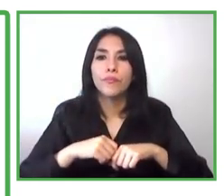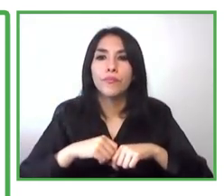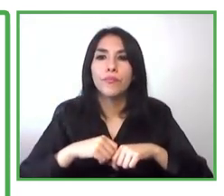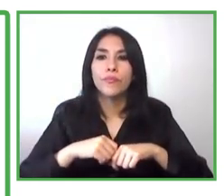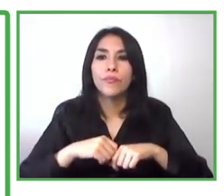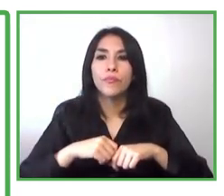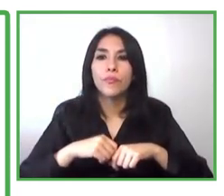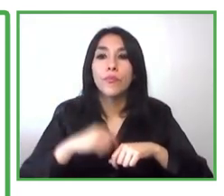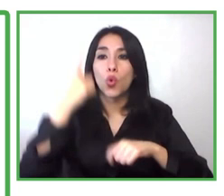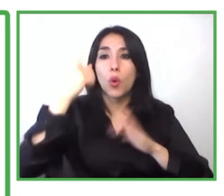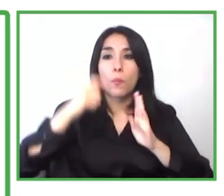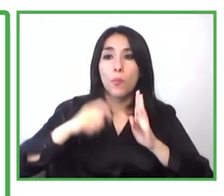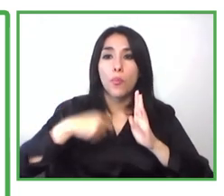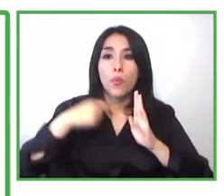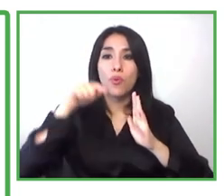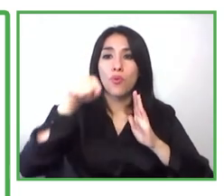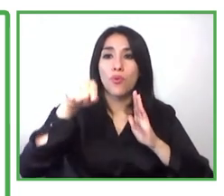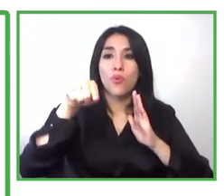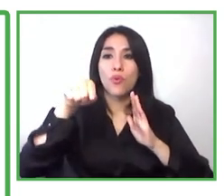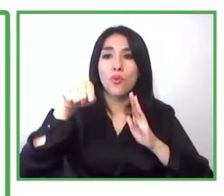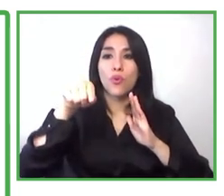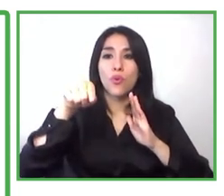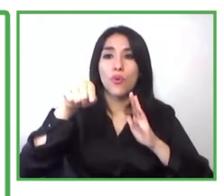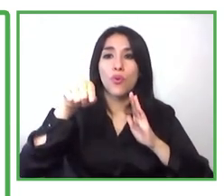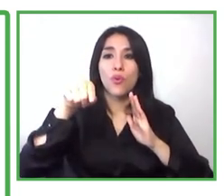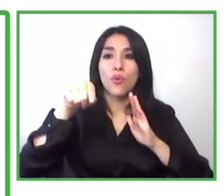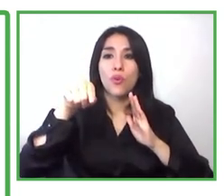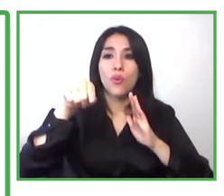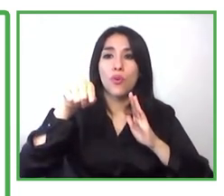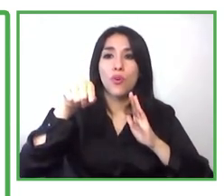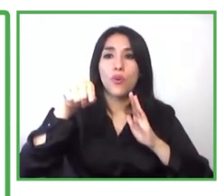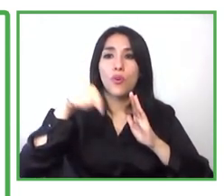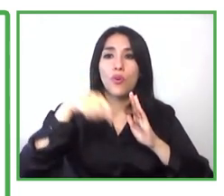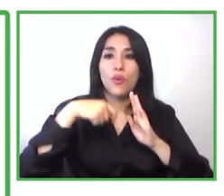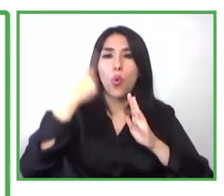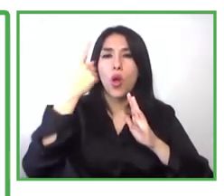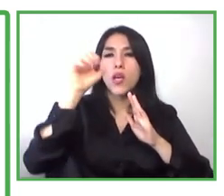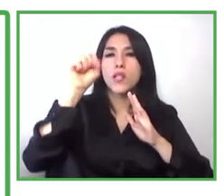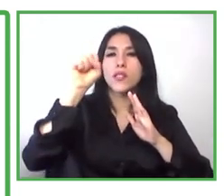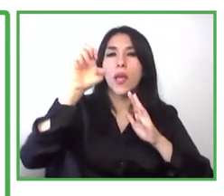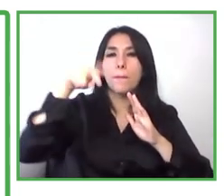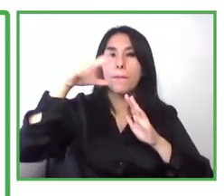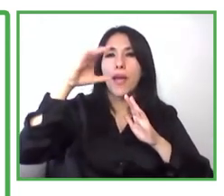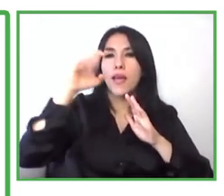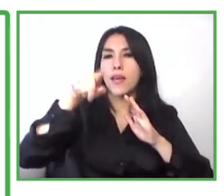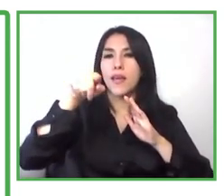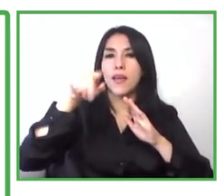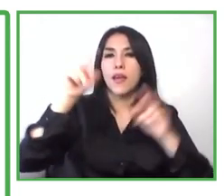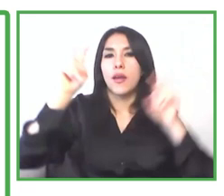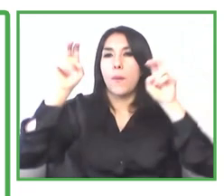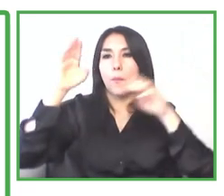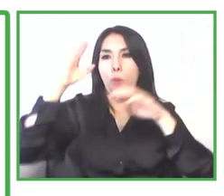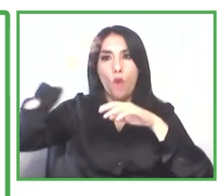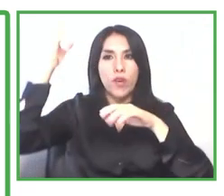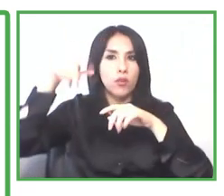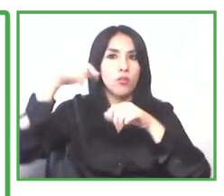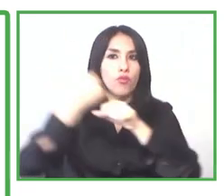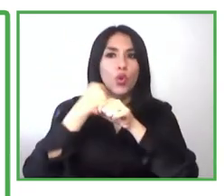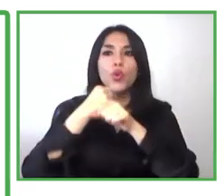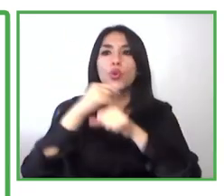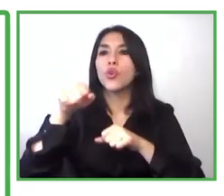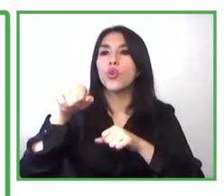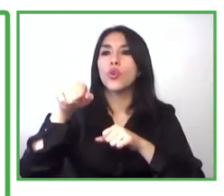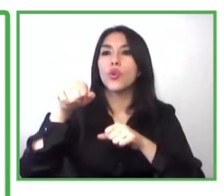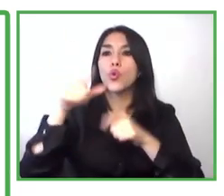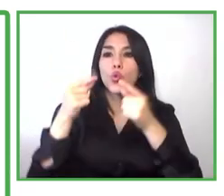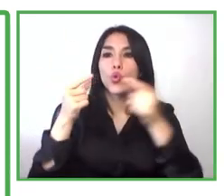with an important organization here that trains and we created five points entrepreneurship points that